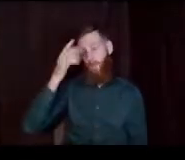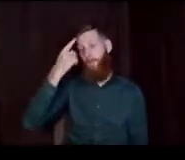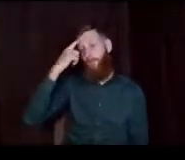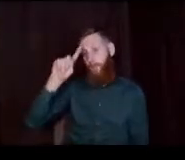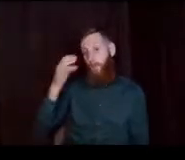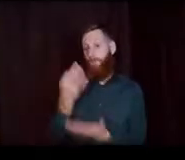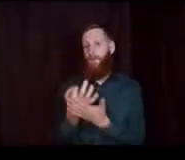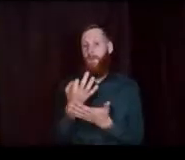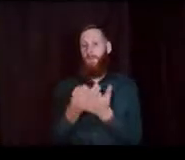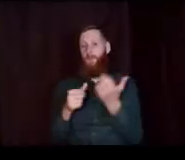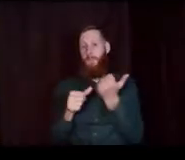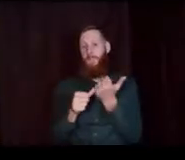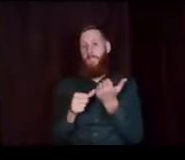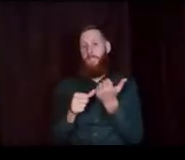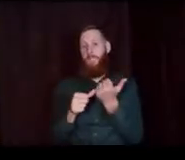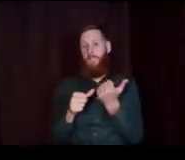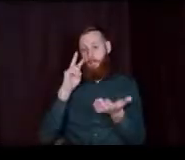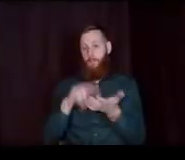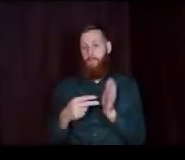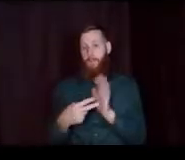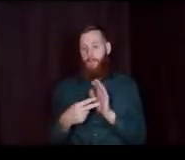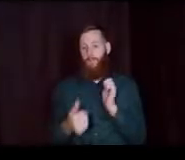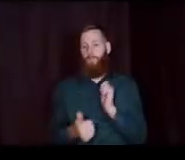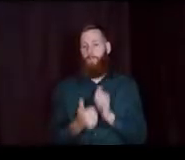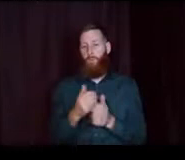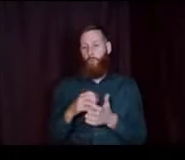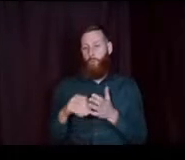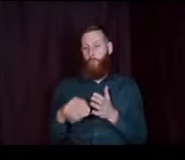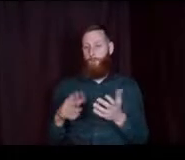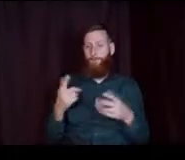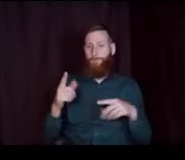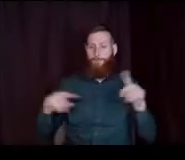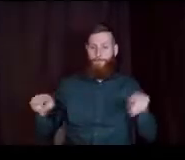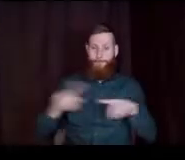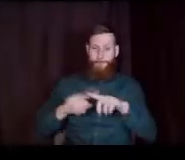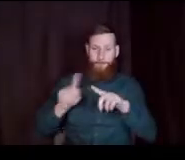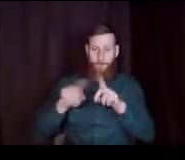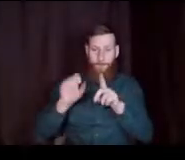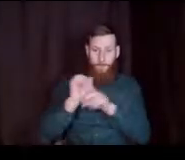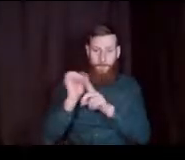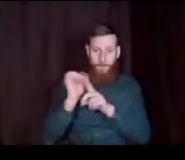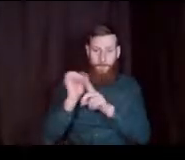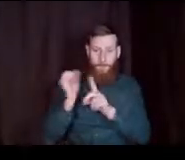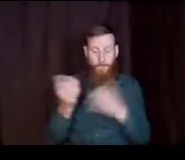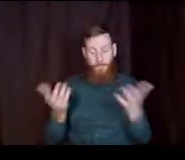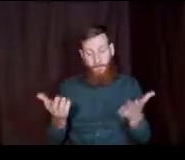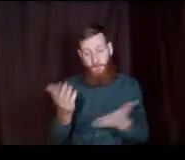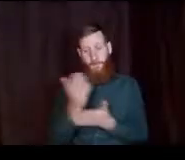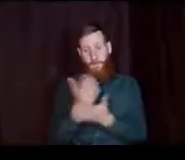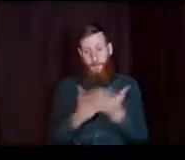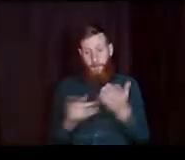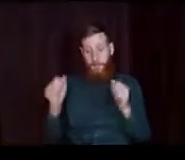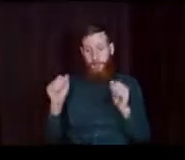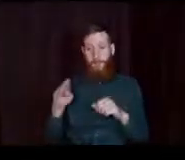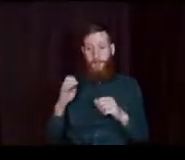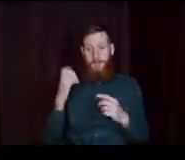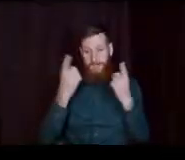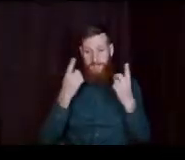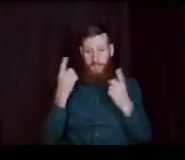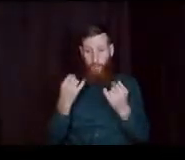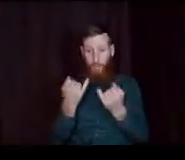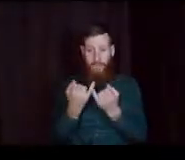That's for most students, but students in certain circumstances can be considered independent and like